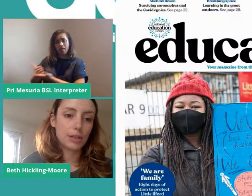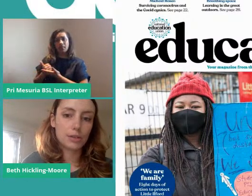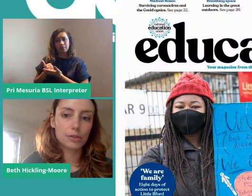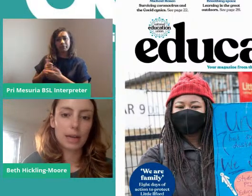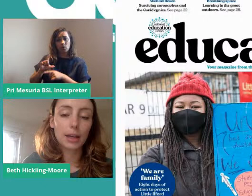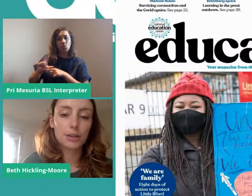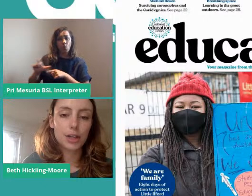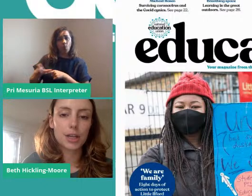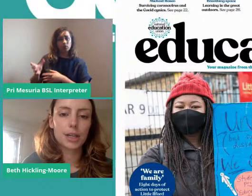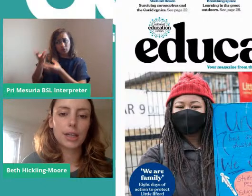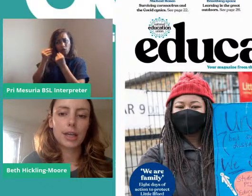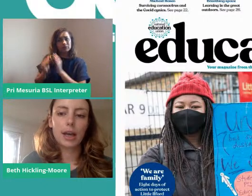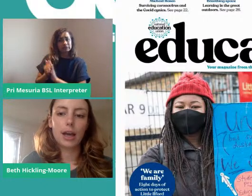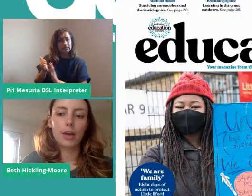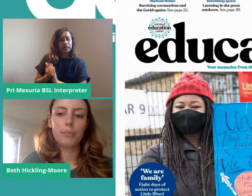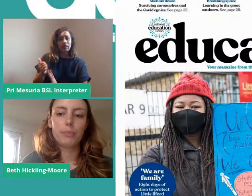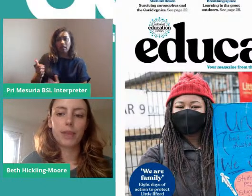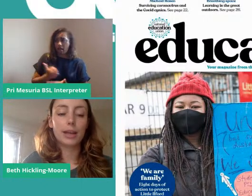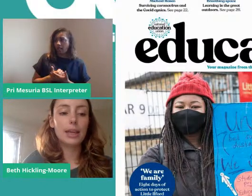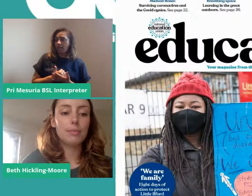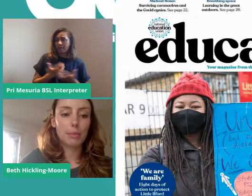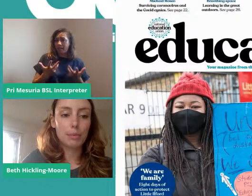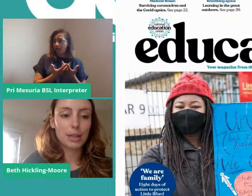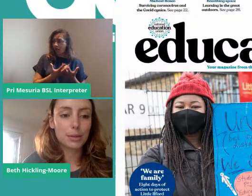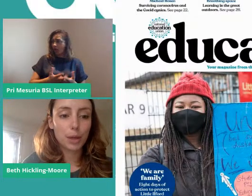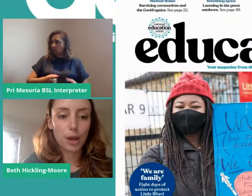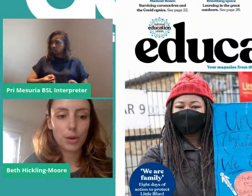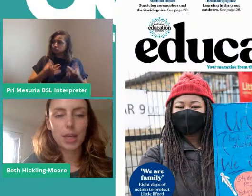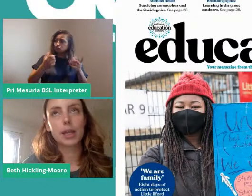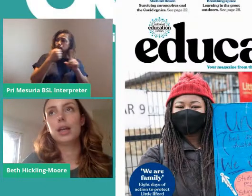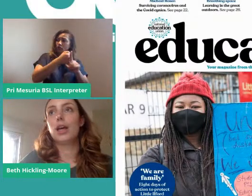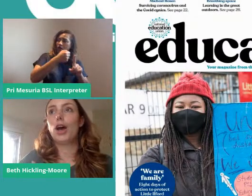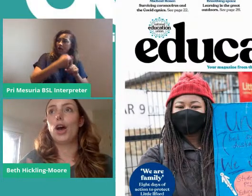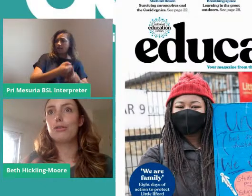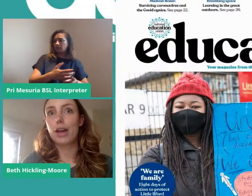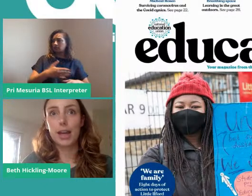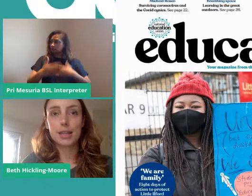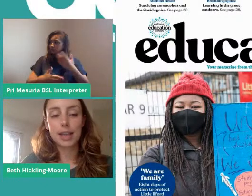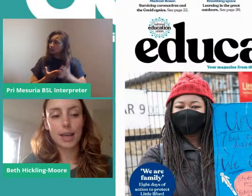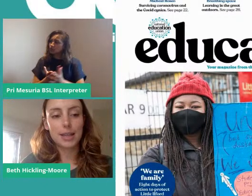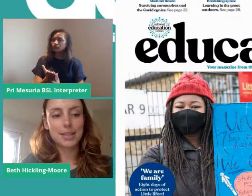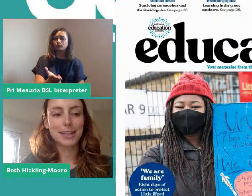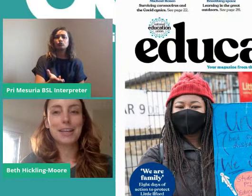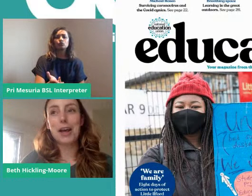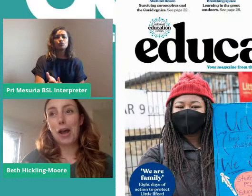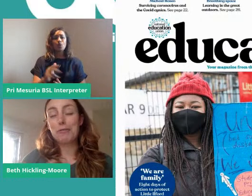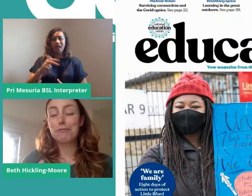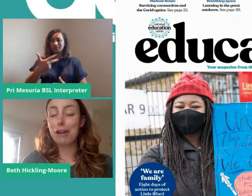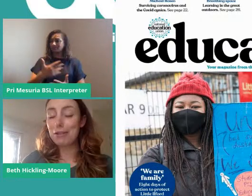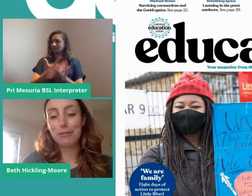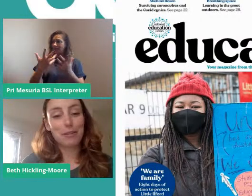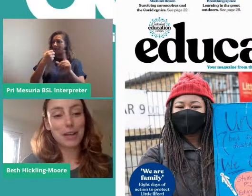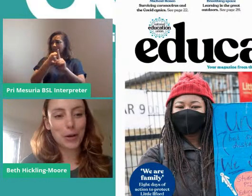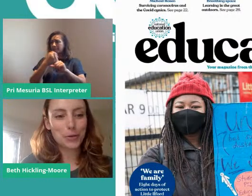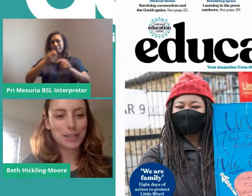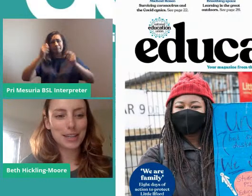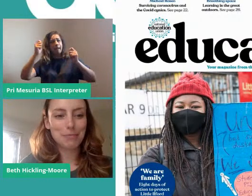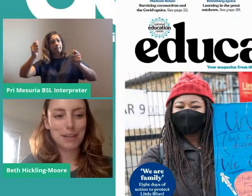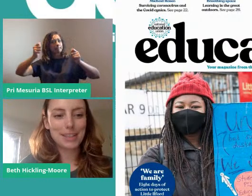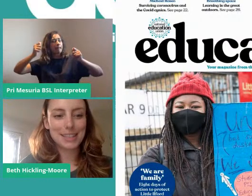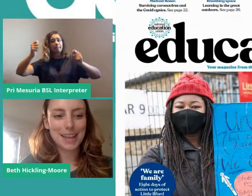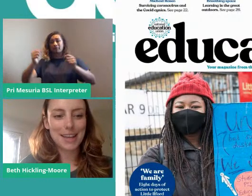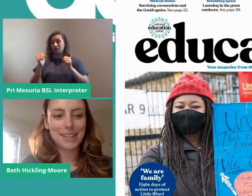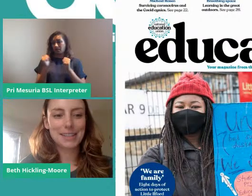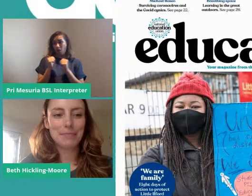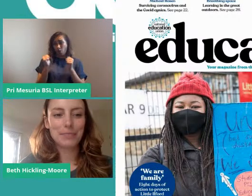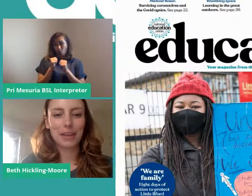particular industrial action, and keep that momentum going over eight days, over very, very cold